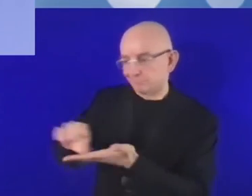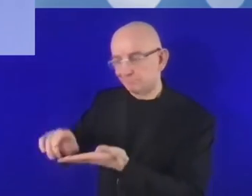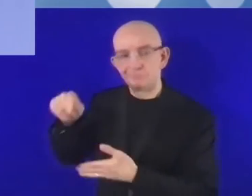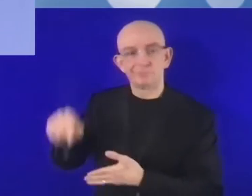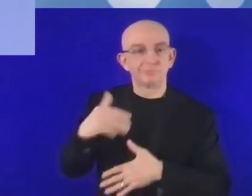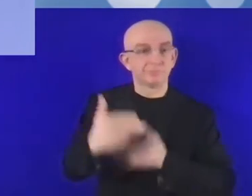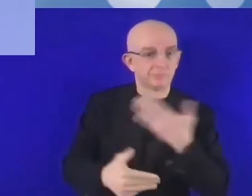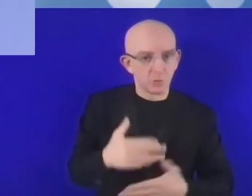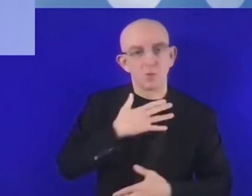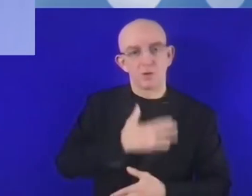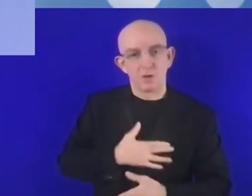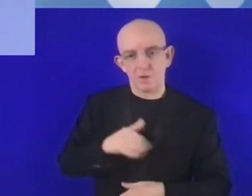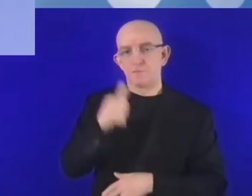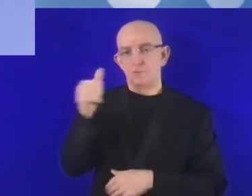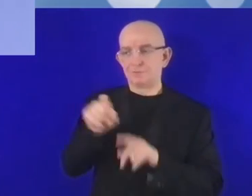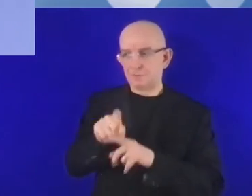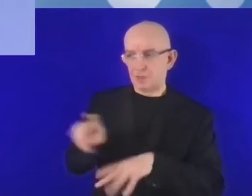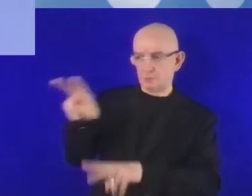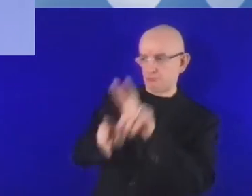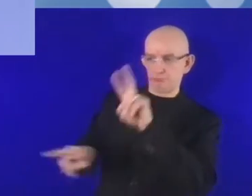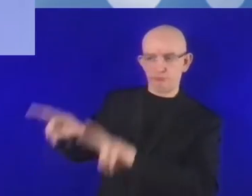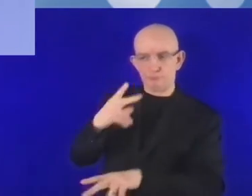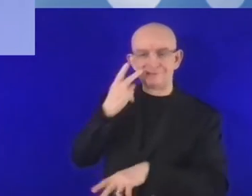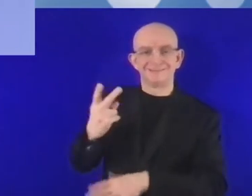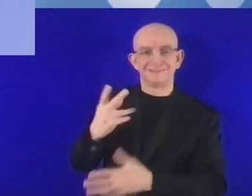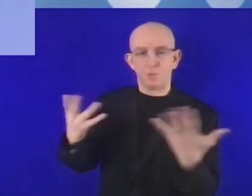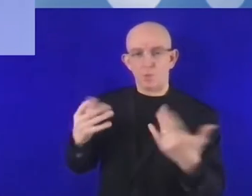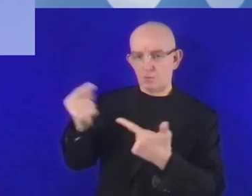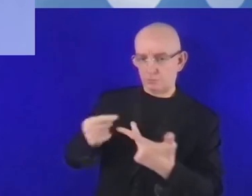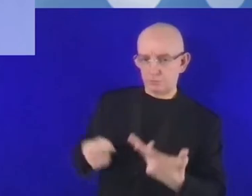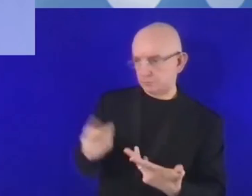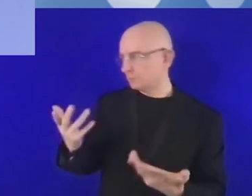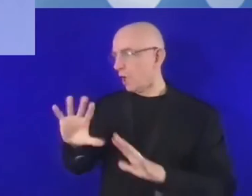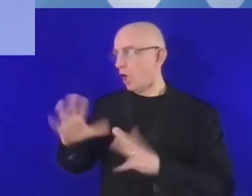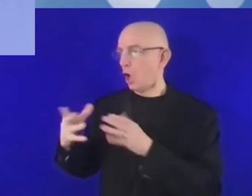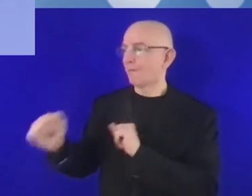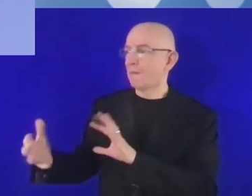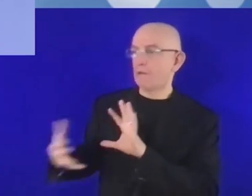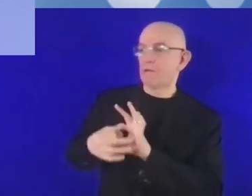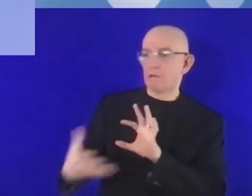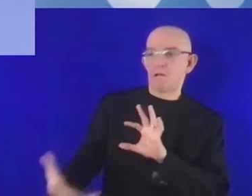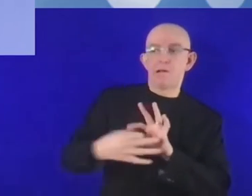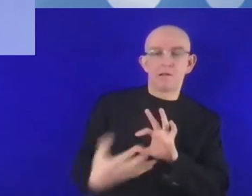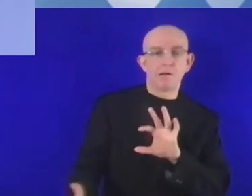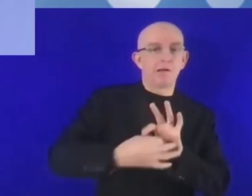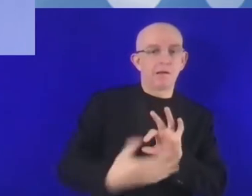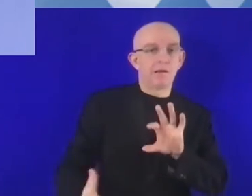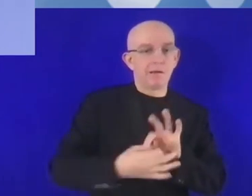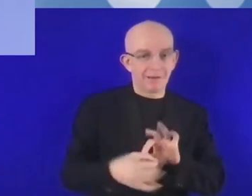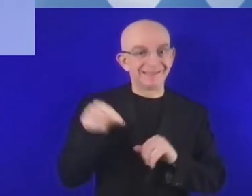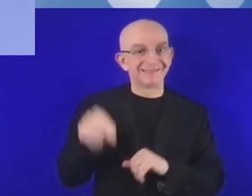attract our innovative businesses from the establishment of their innovation